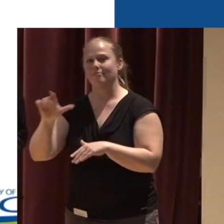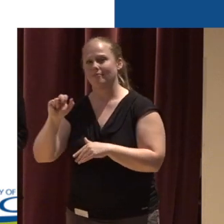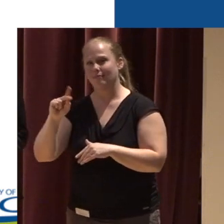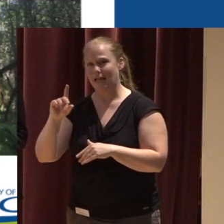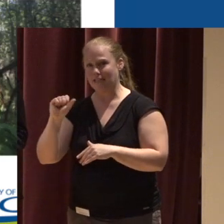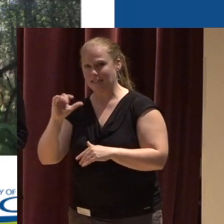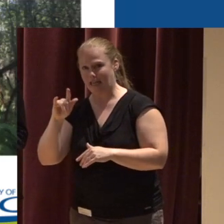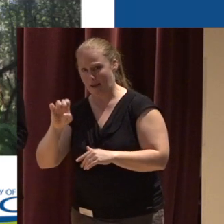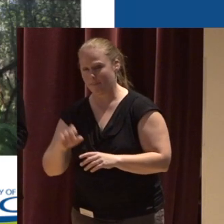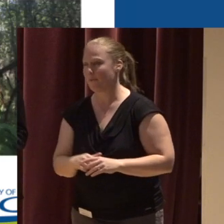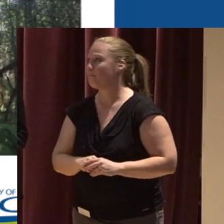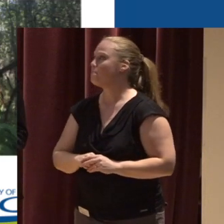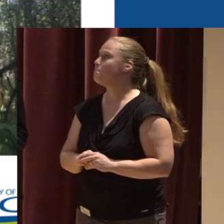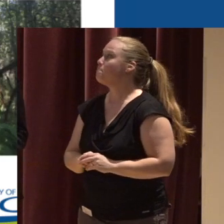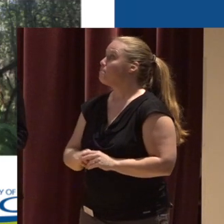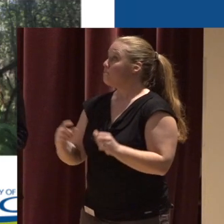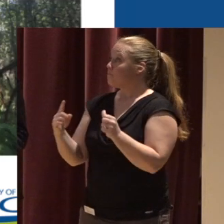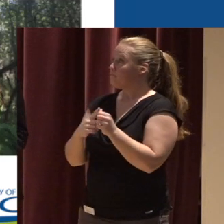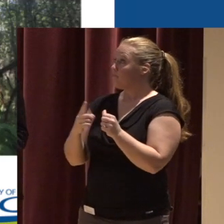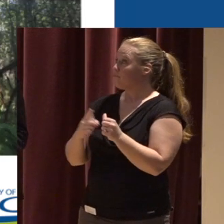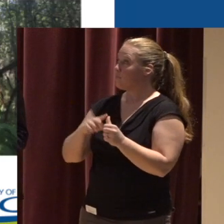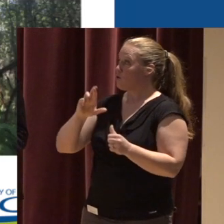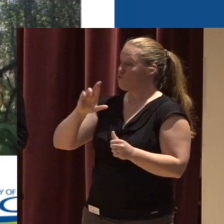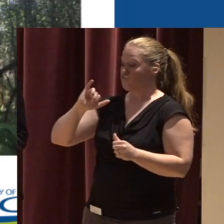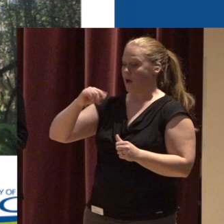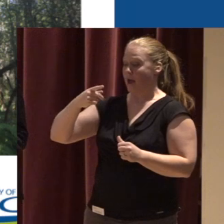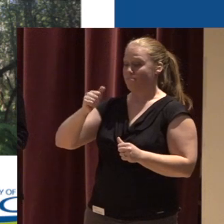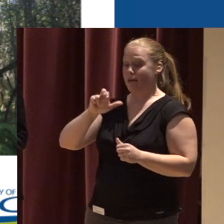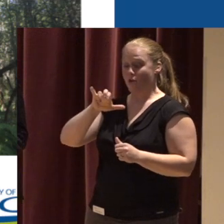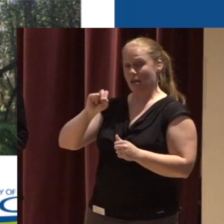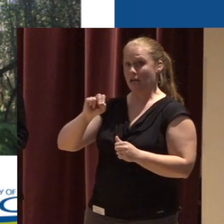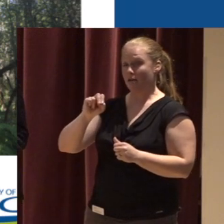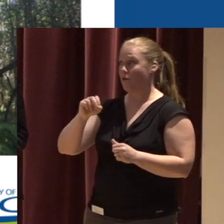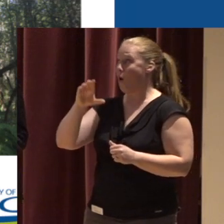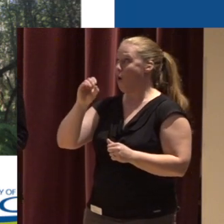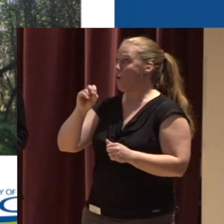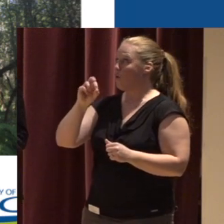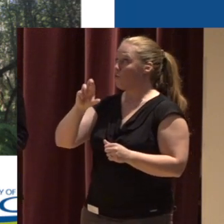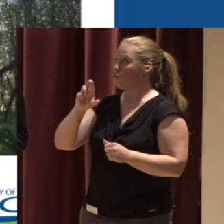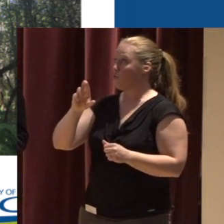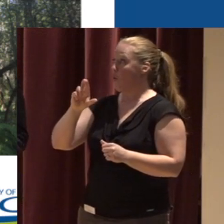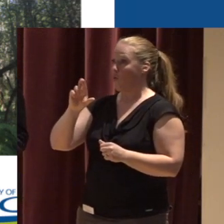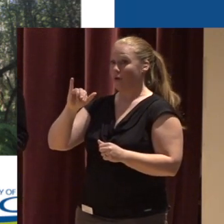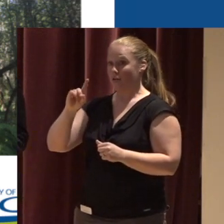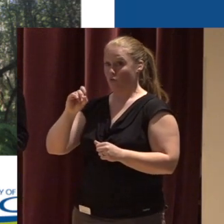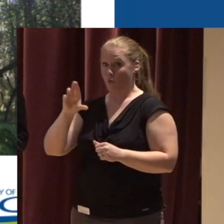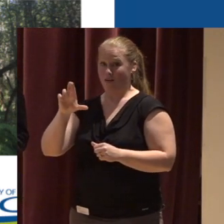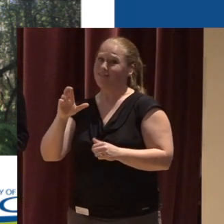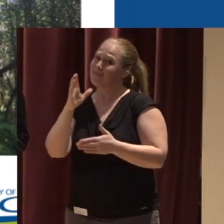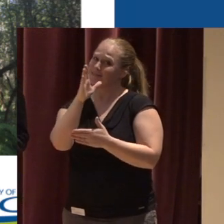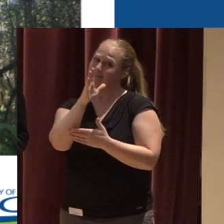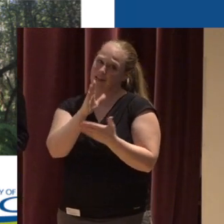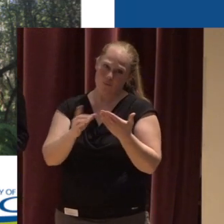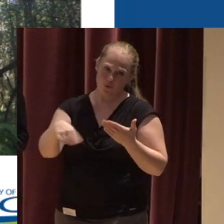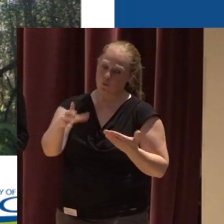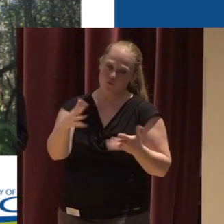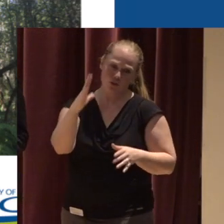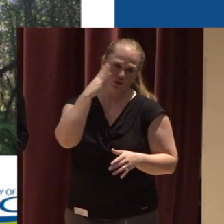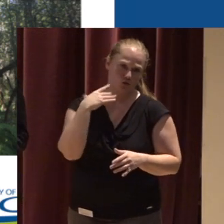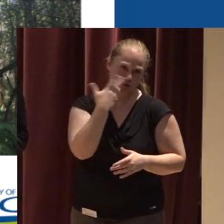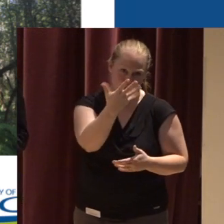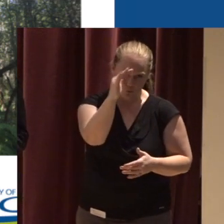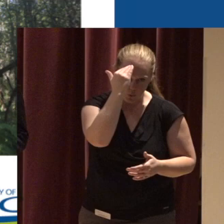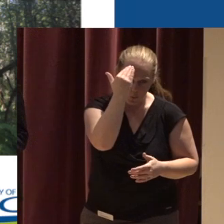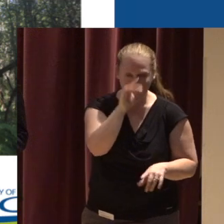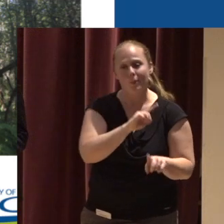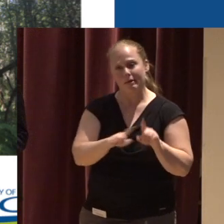So, I'm going to start with riparian corridors You know, and forgive me if some of this is a little bit of review for some of you But it's important to kind